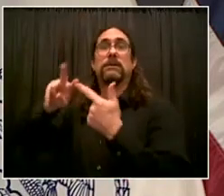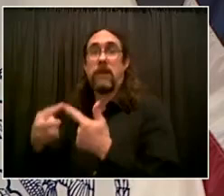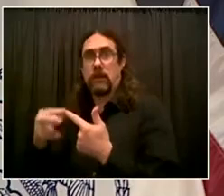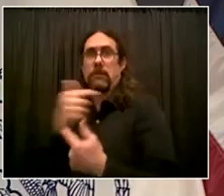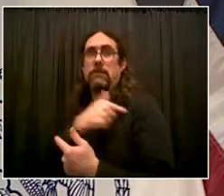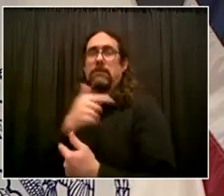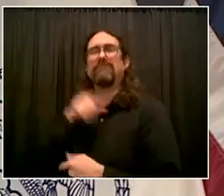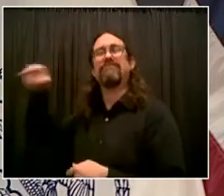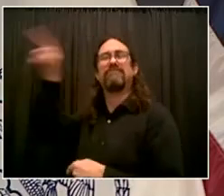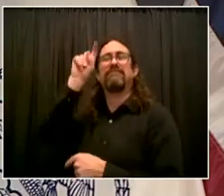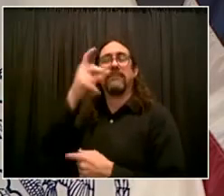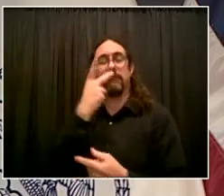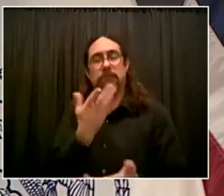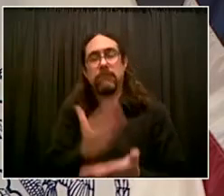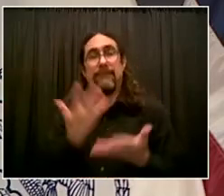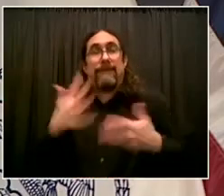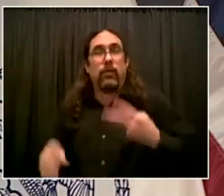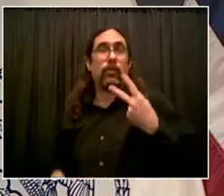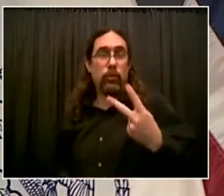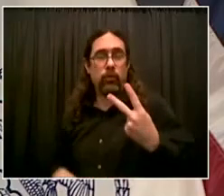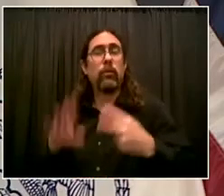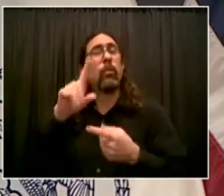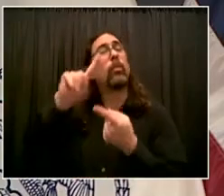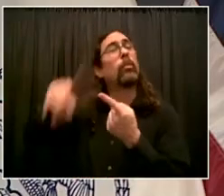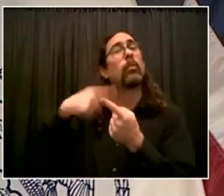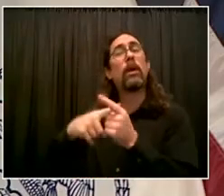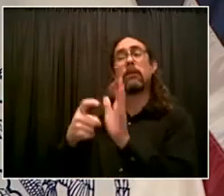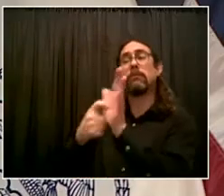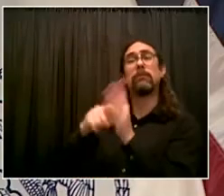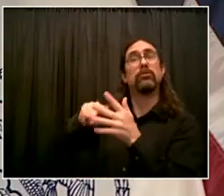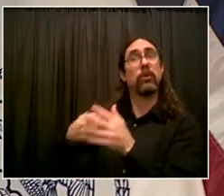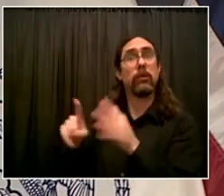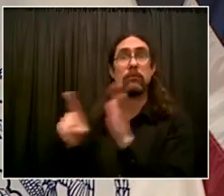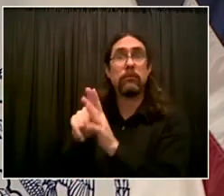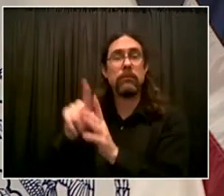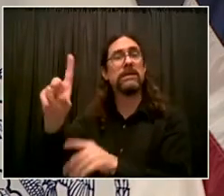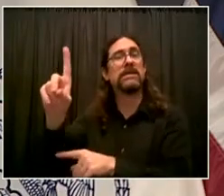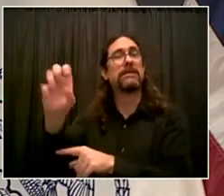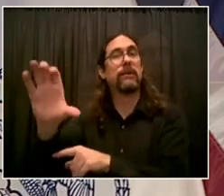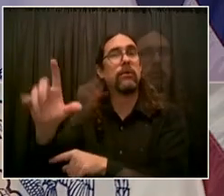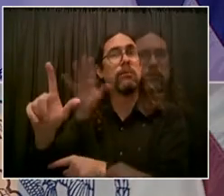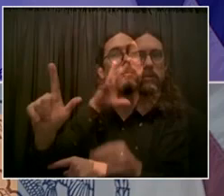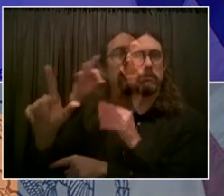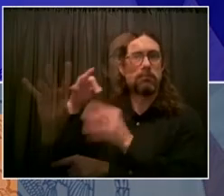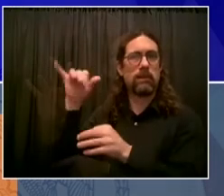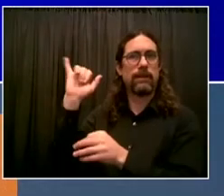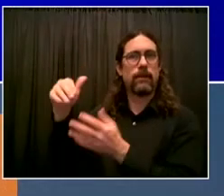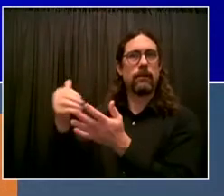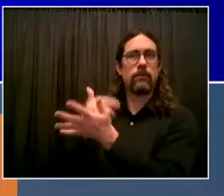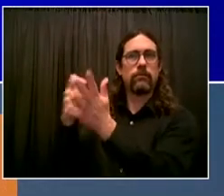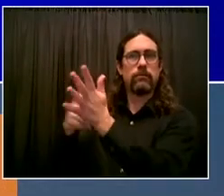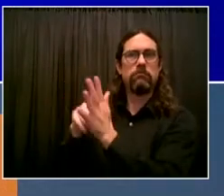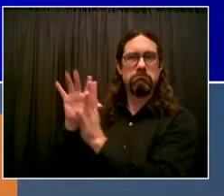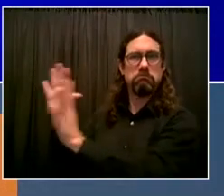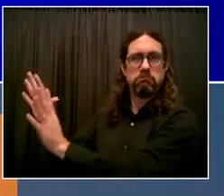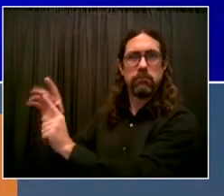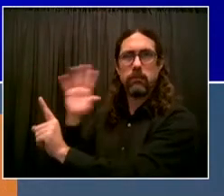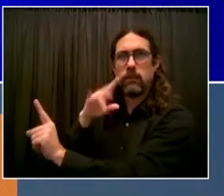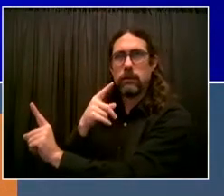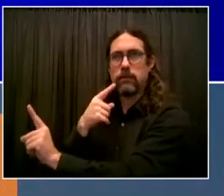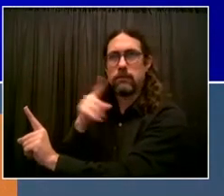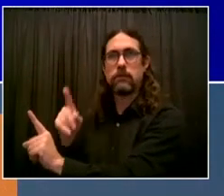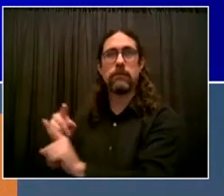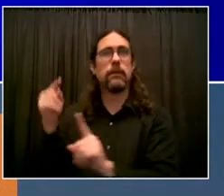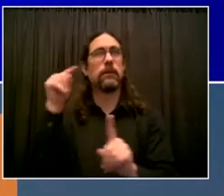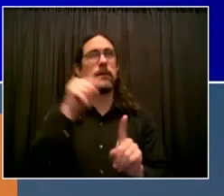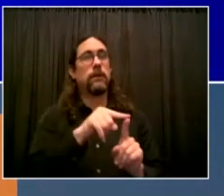their first dose, if you've gotten your first dose by now, you're going to be able to get your second dose by then. It is time. Look,